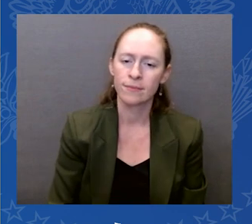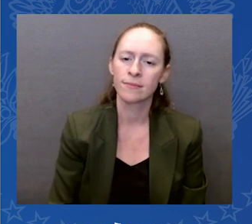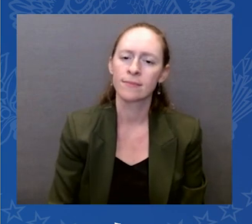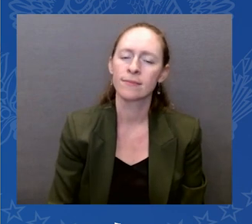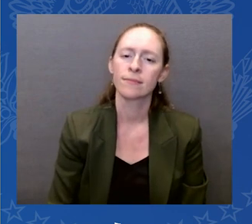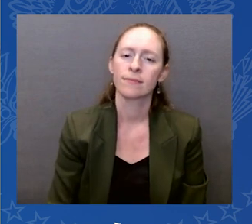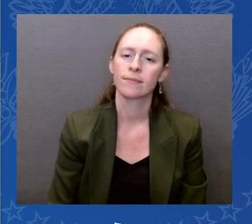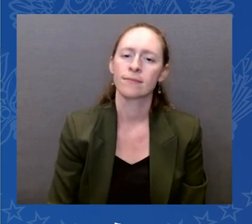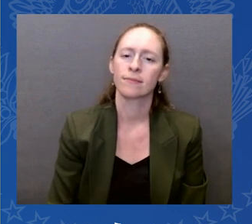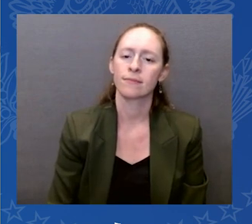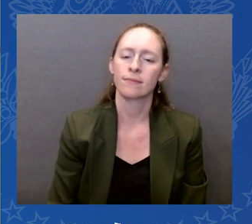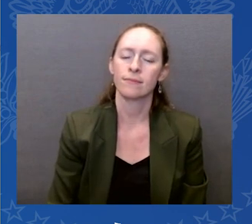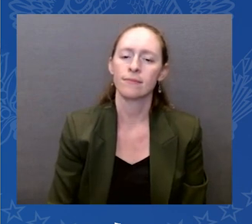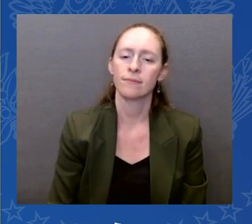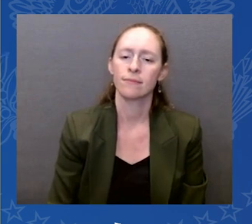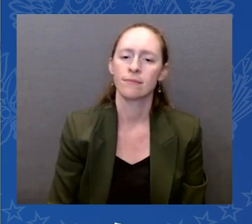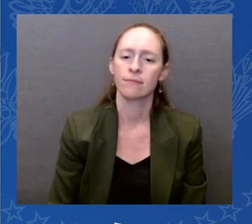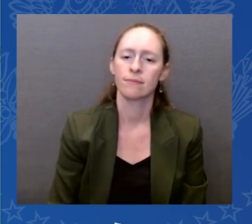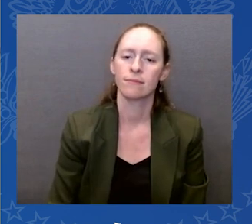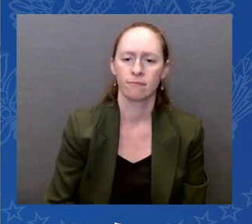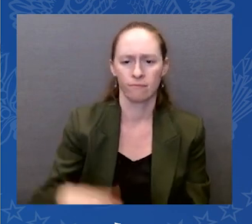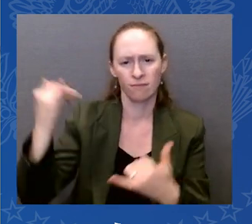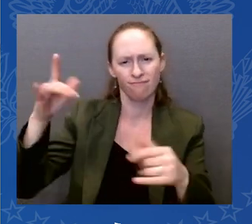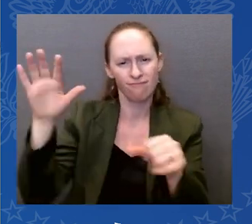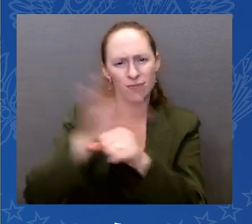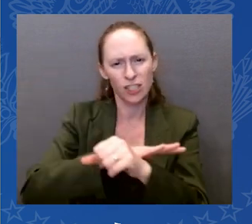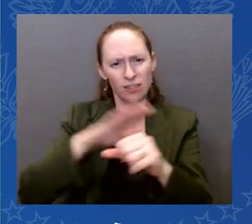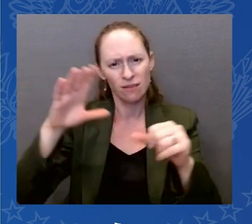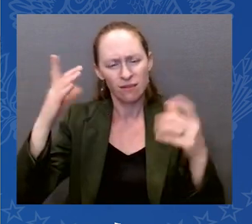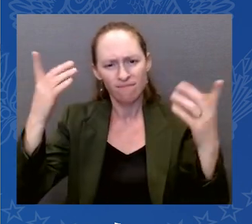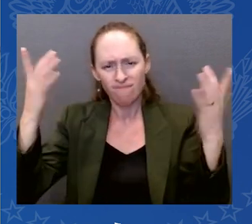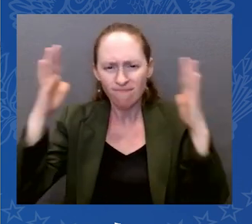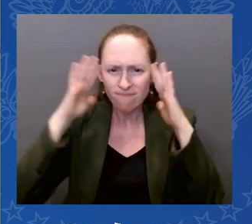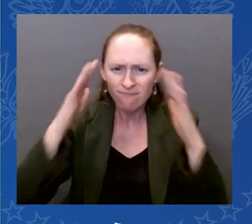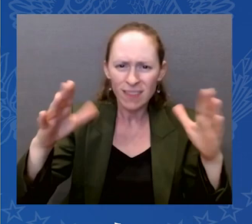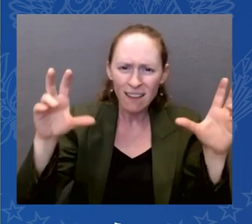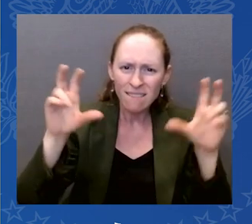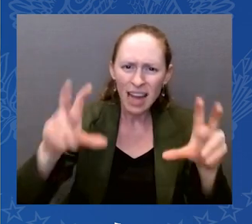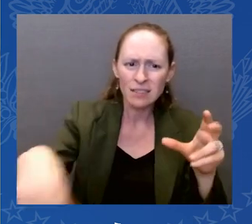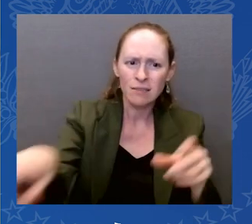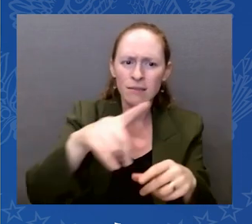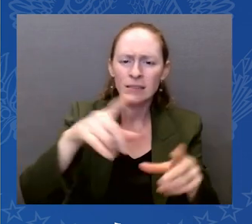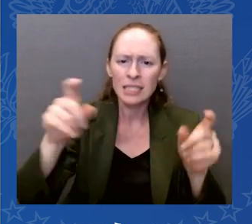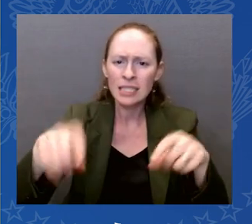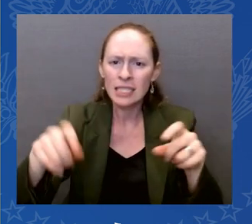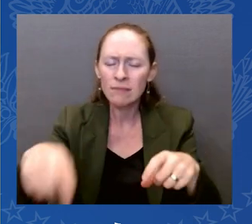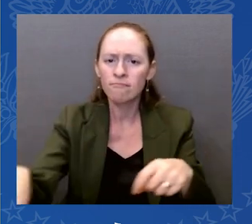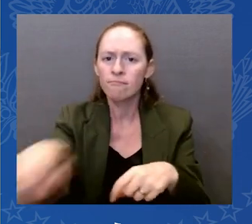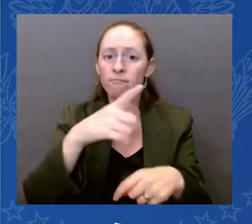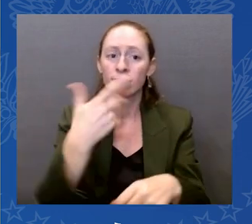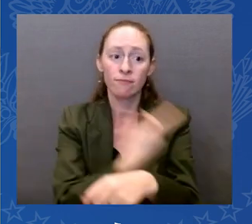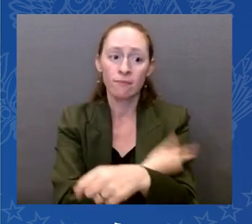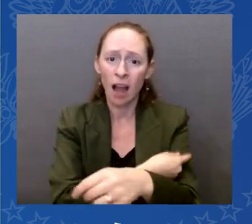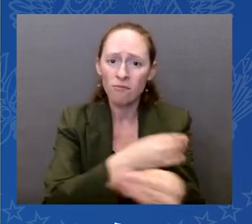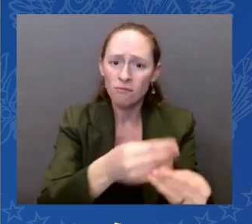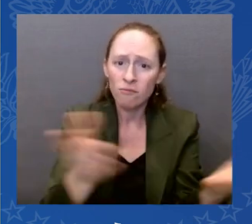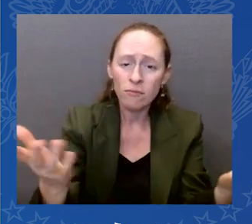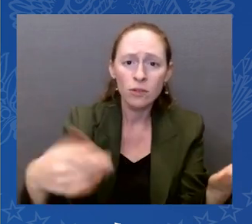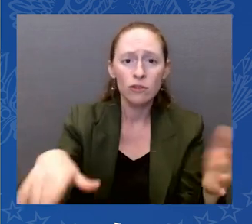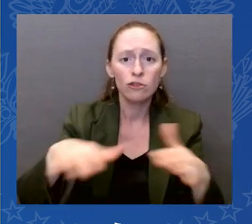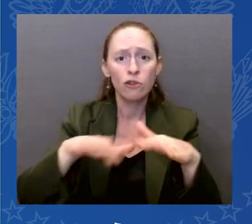kids could be in the classroom again, and has at every turn supported our essential